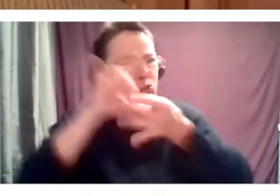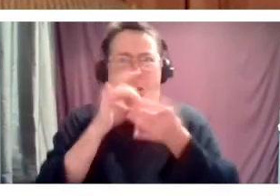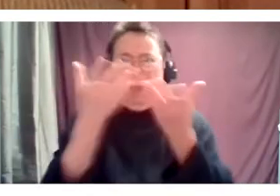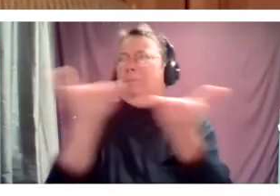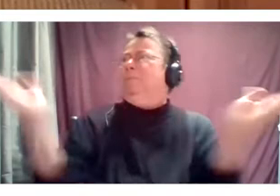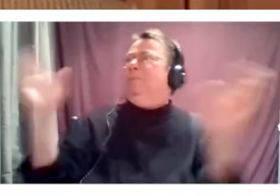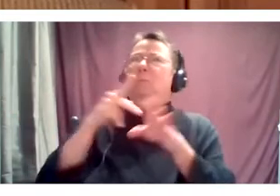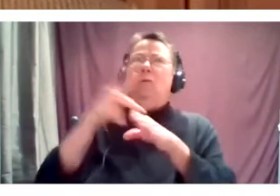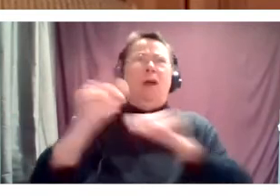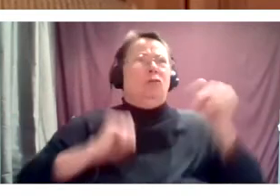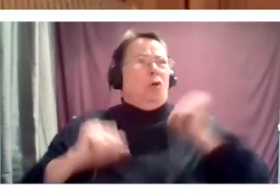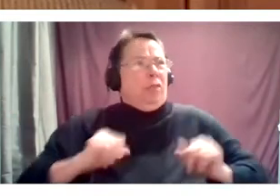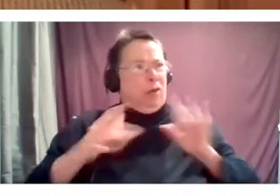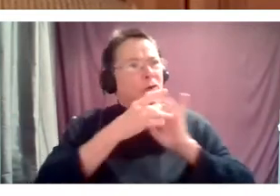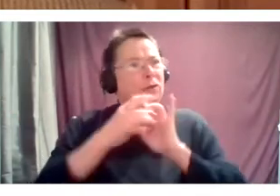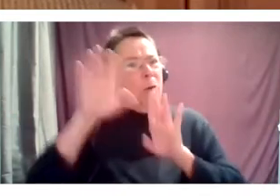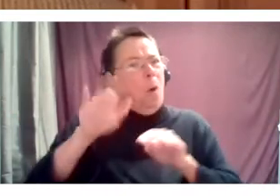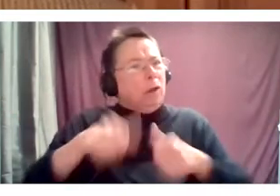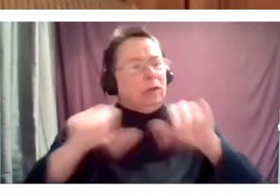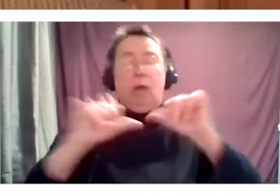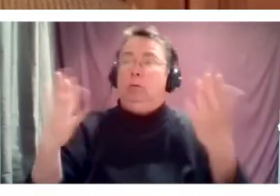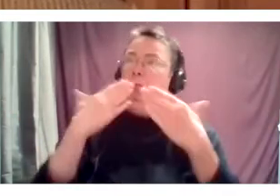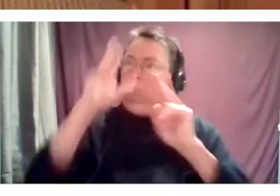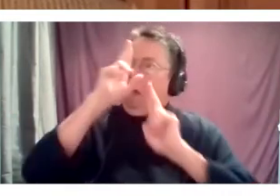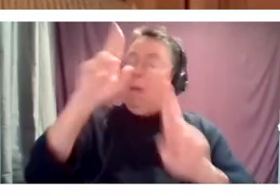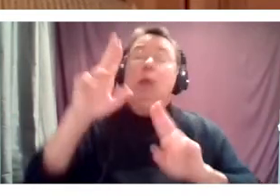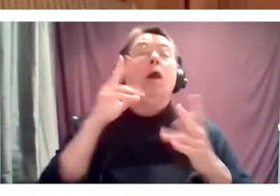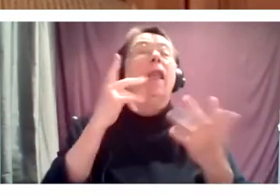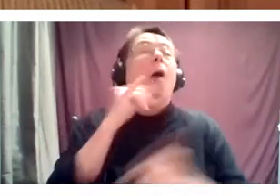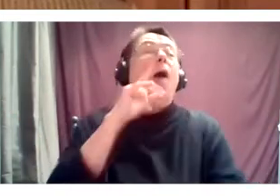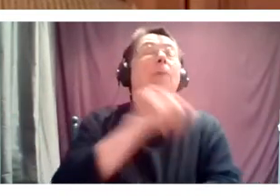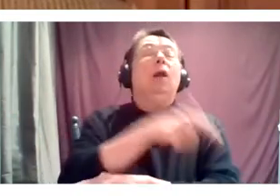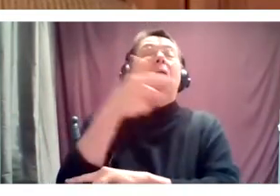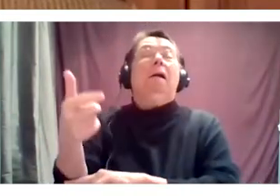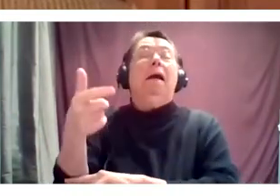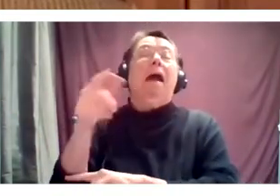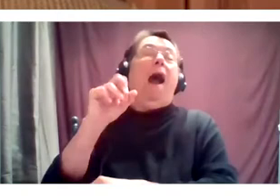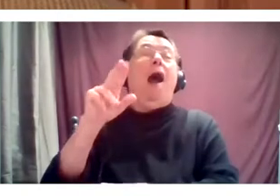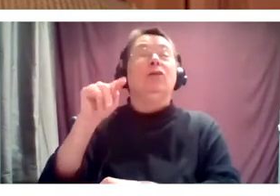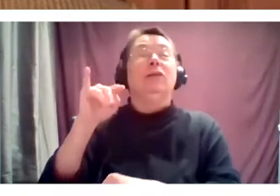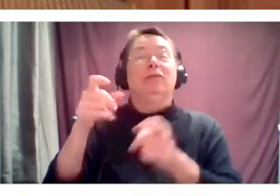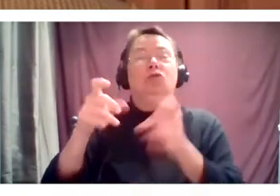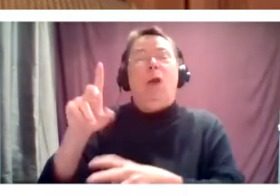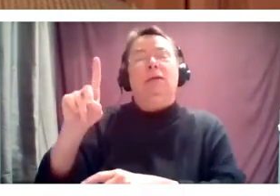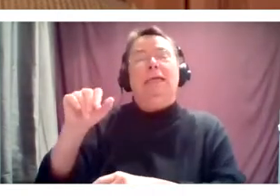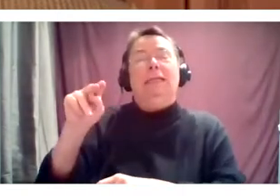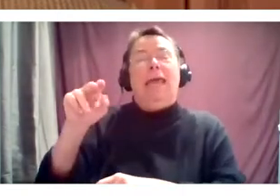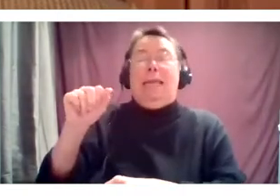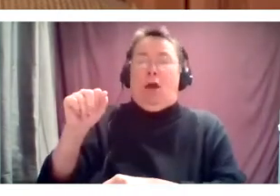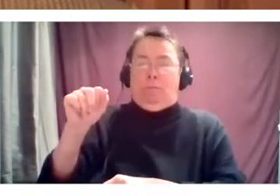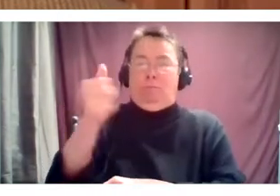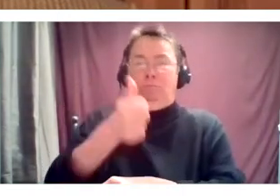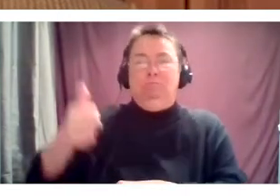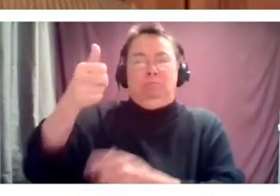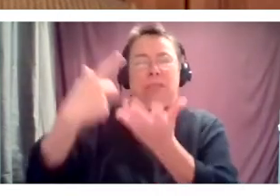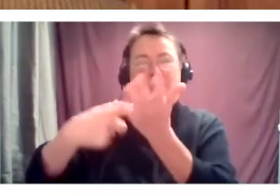throughout Boston. We feel very honored. I'm actually going to let my artistic, executive artistic director, Dana Siegel, discuss what's coming up for us.